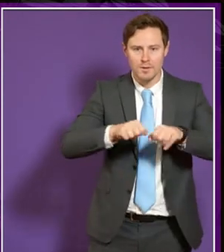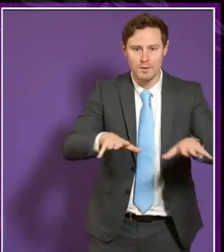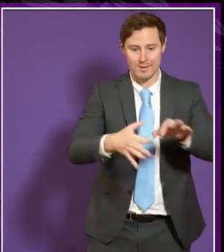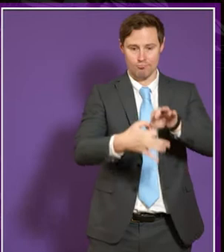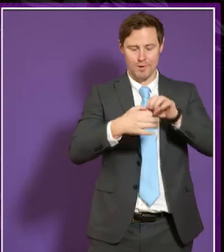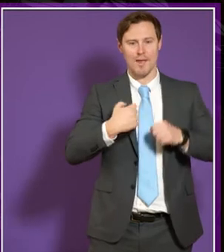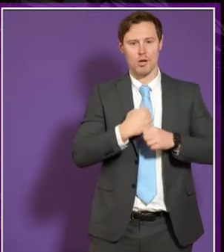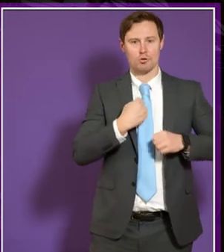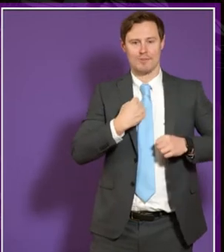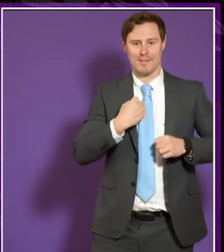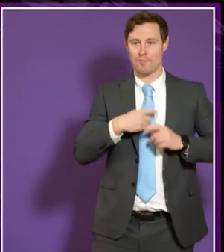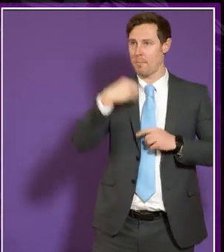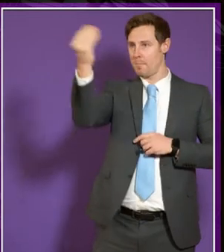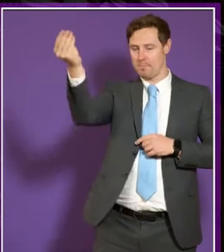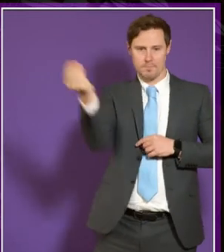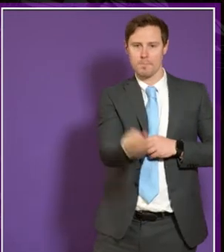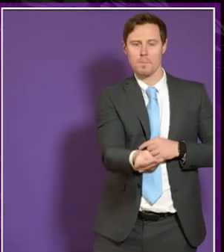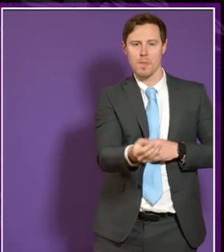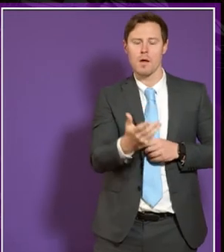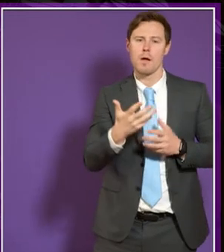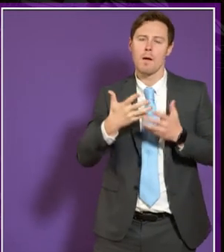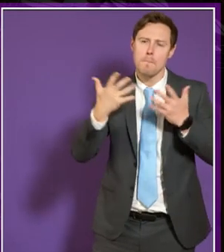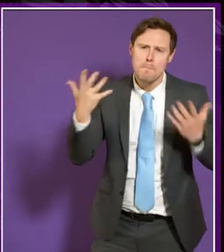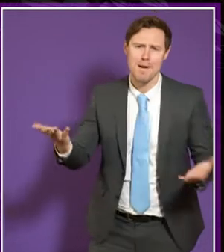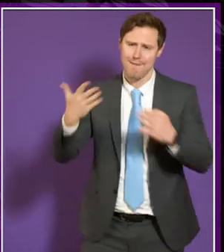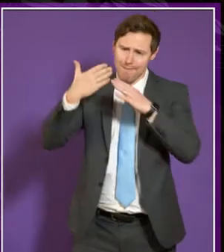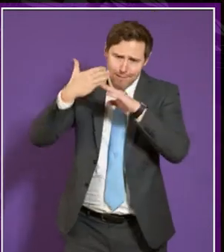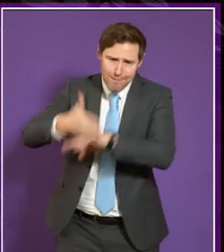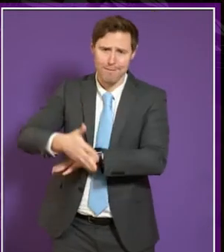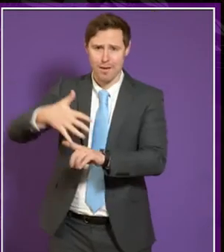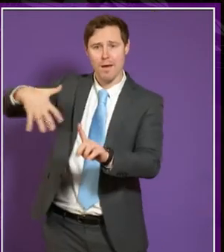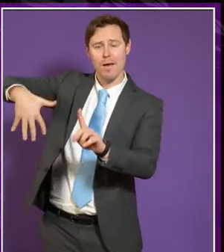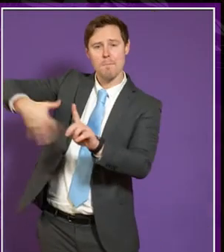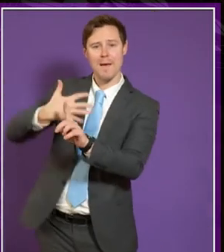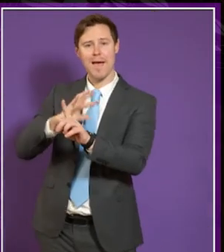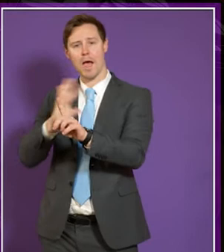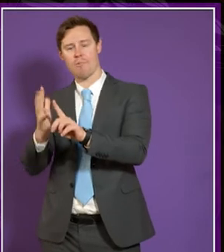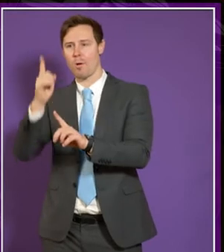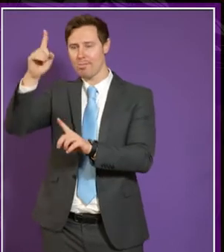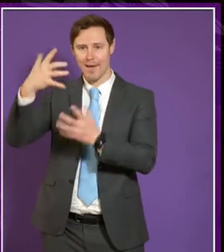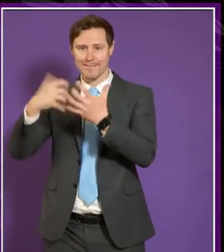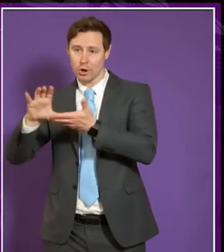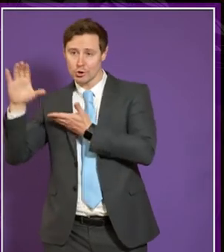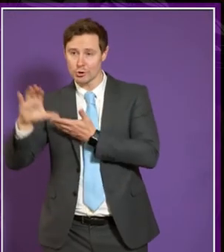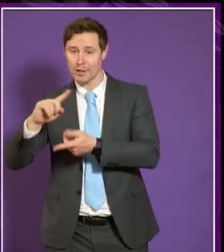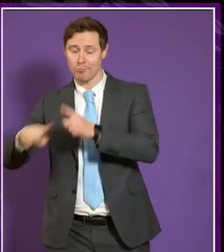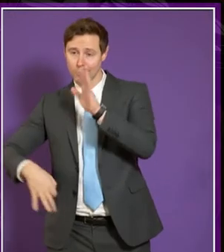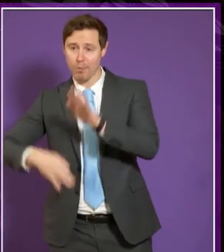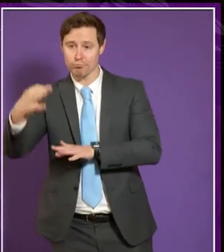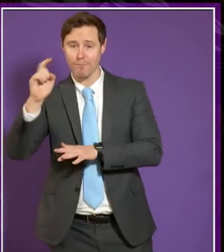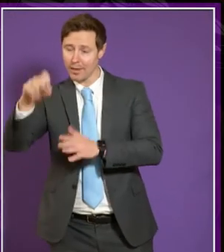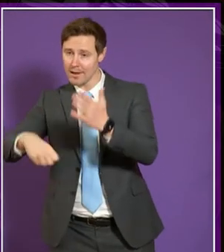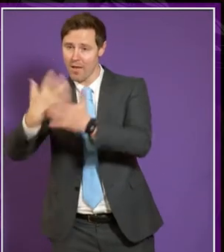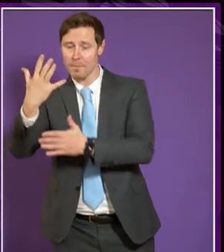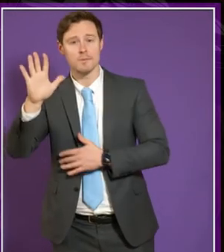degrees so um there is a huge investment going on behind the scenes in terms of their technology and their developments i think